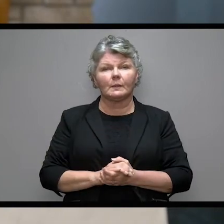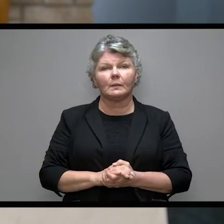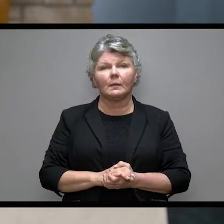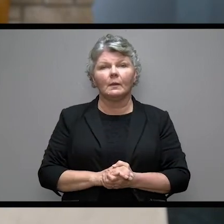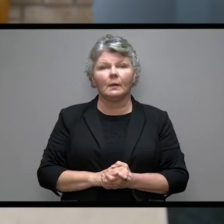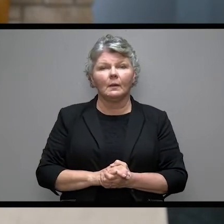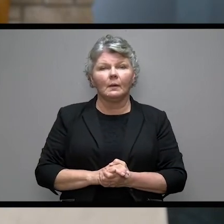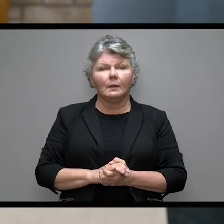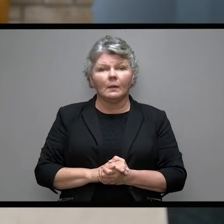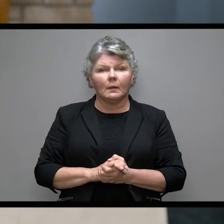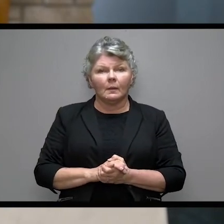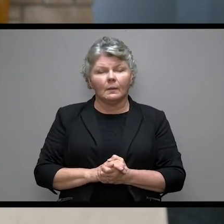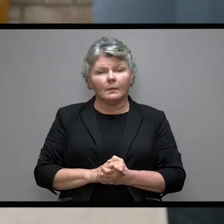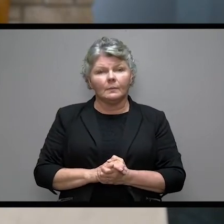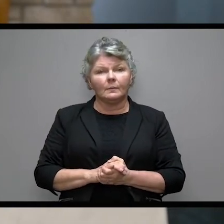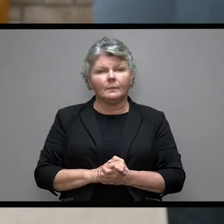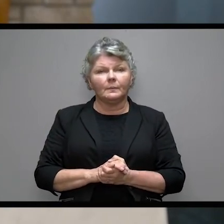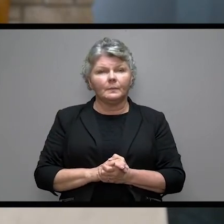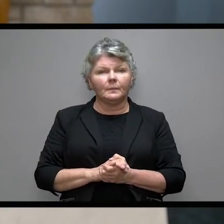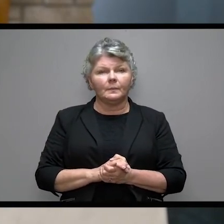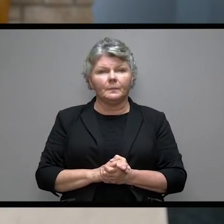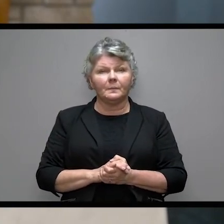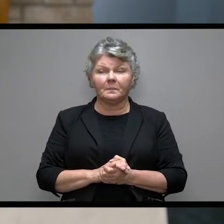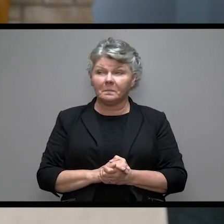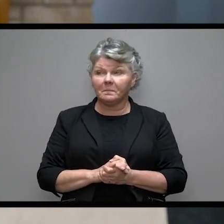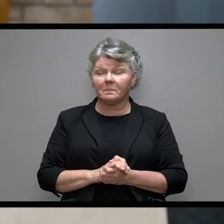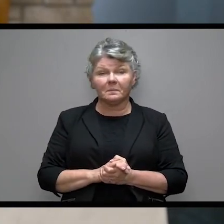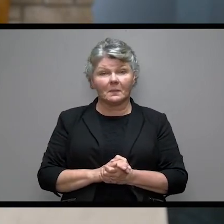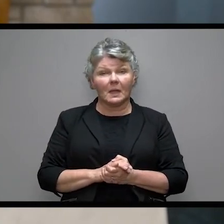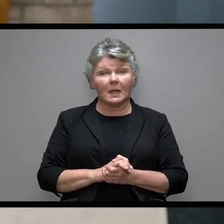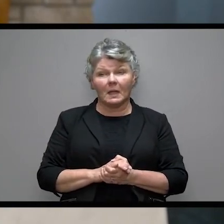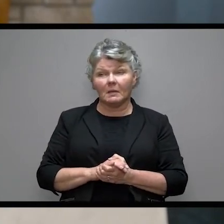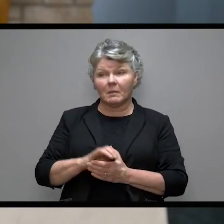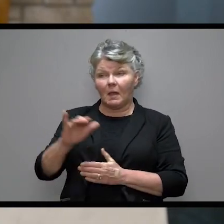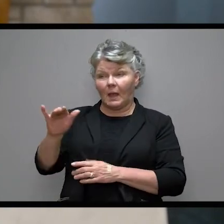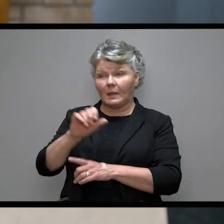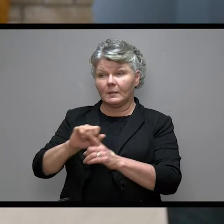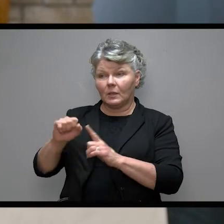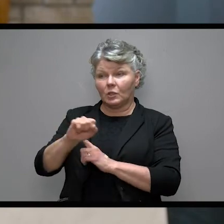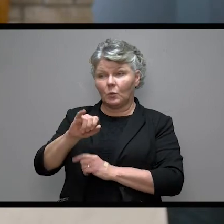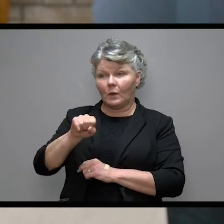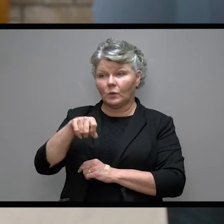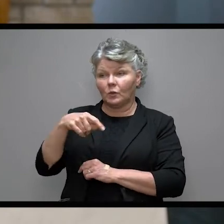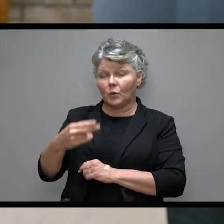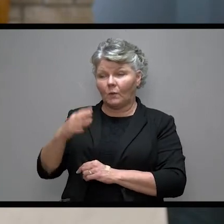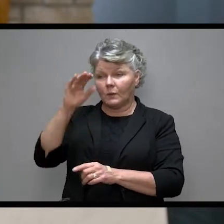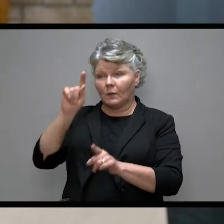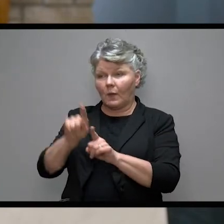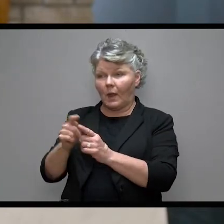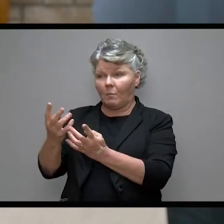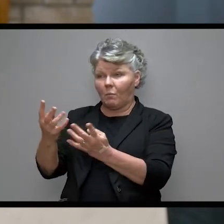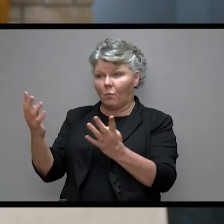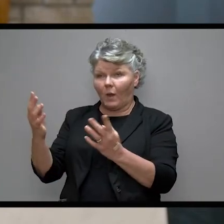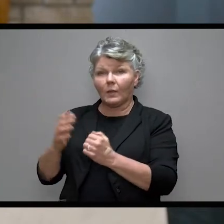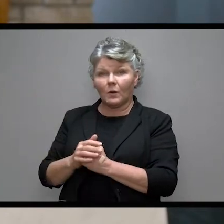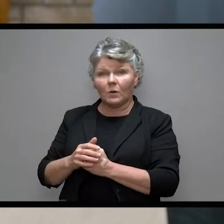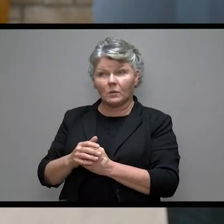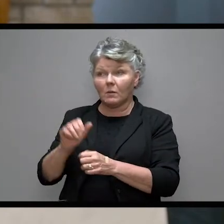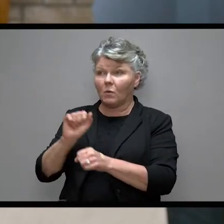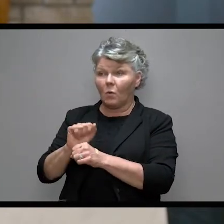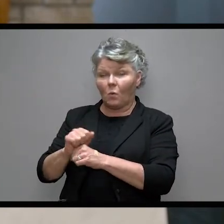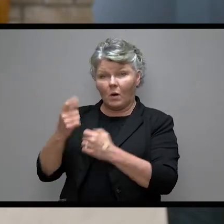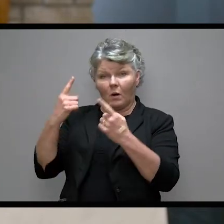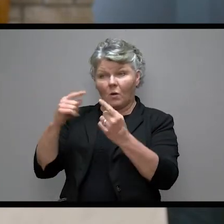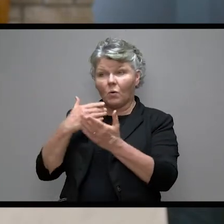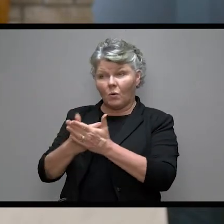And you know if he can work good out of that situation with Joseph and his brothers and if he can work with the greatest good the good